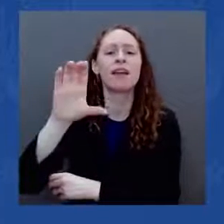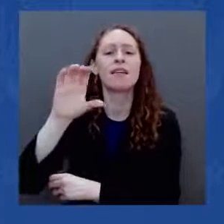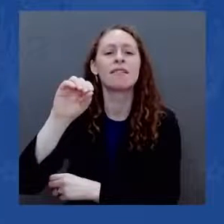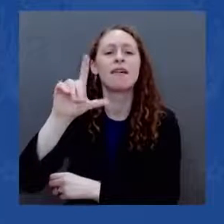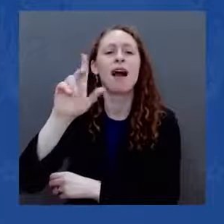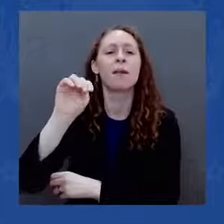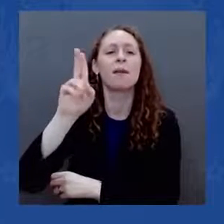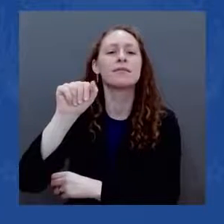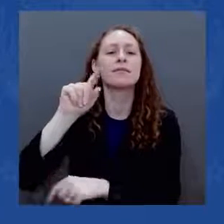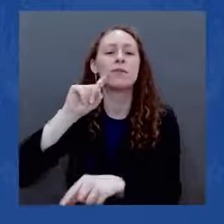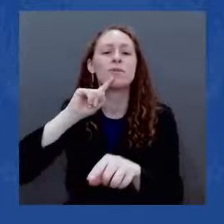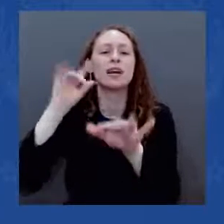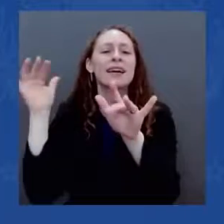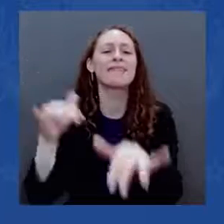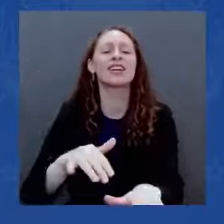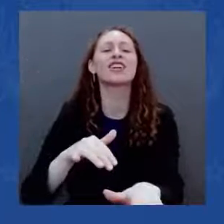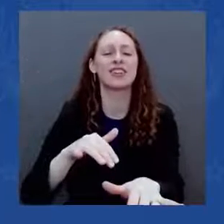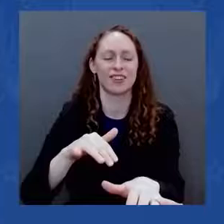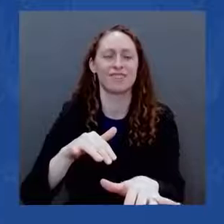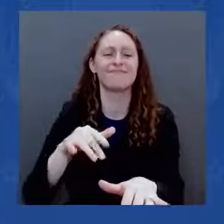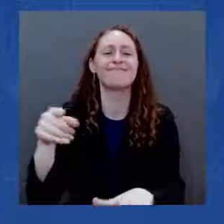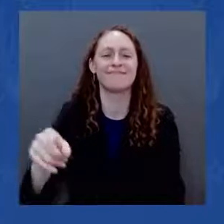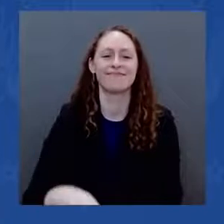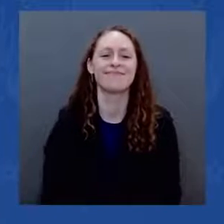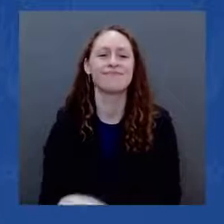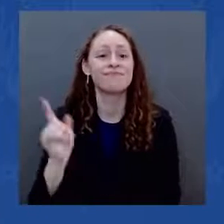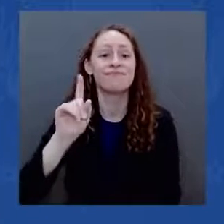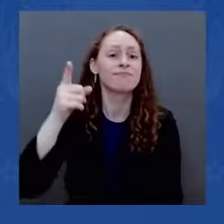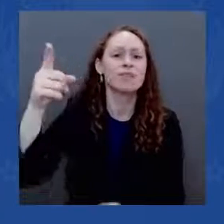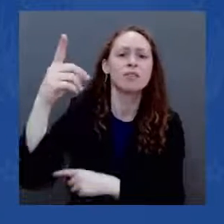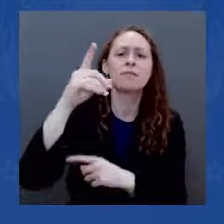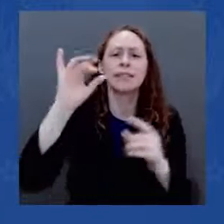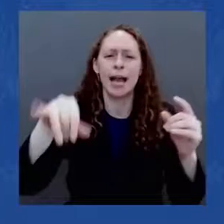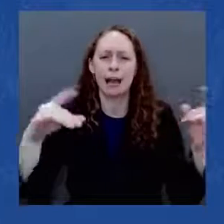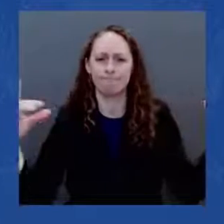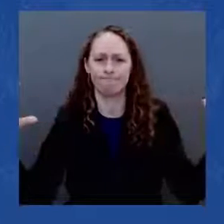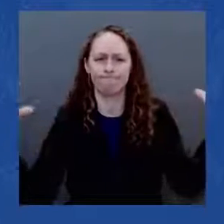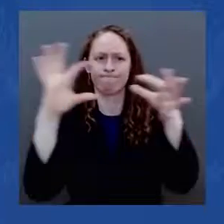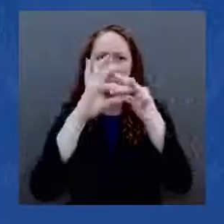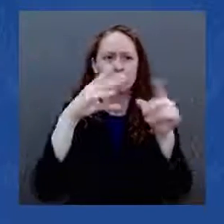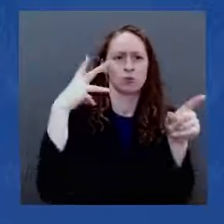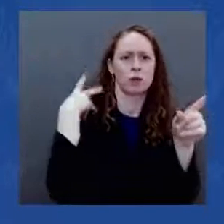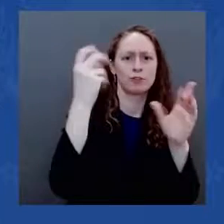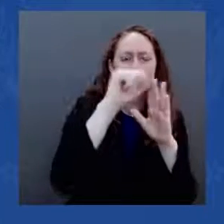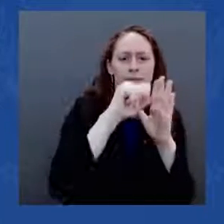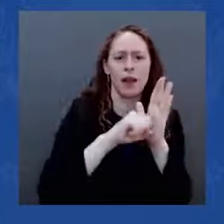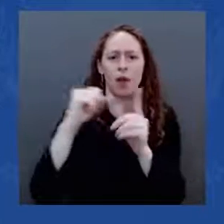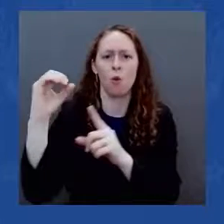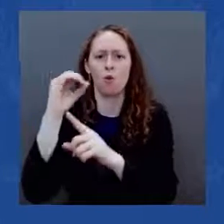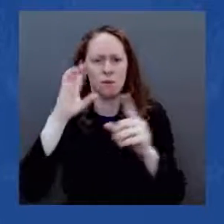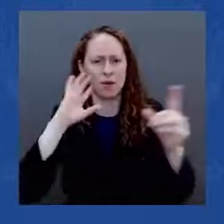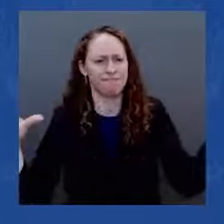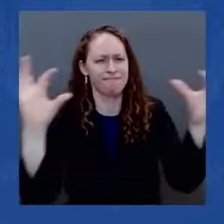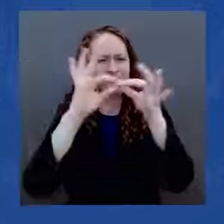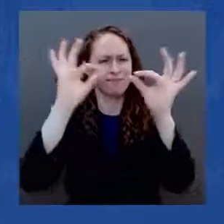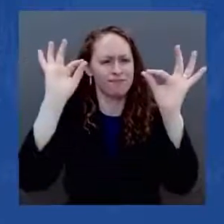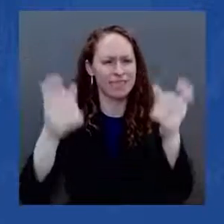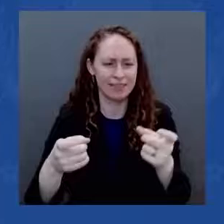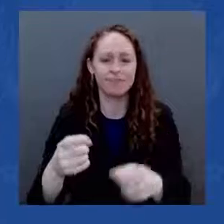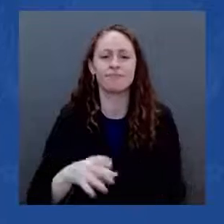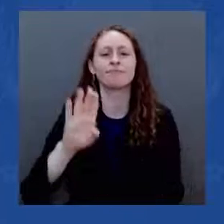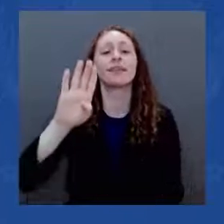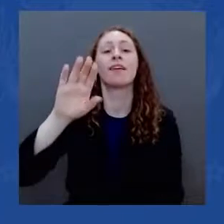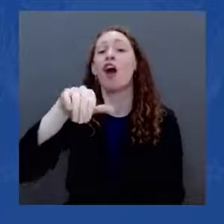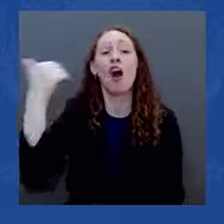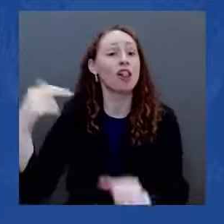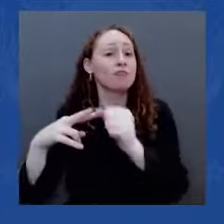Blatnick Bridge connecting Minnesota and Wisconsin. But about two-thirds of the bridges in need of repair in this country